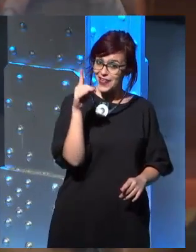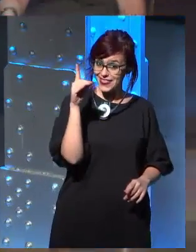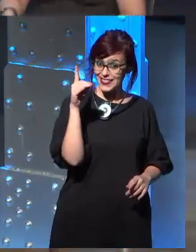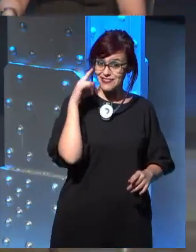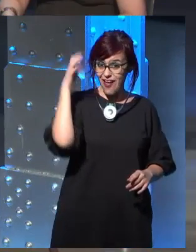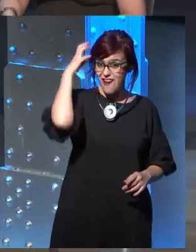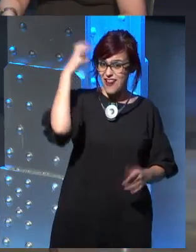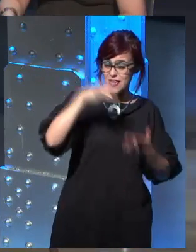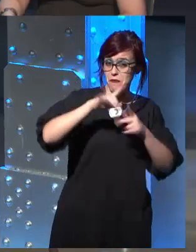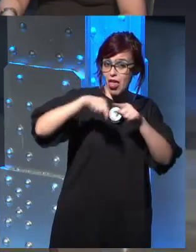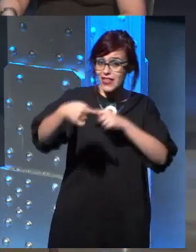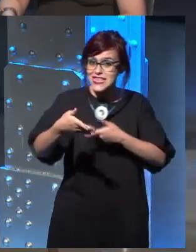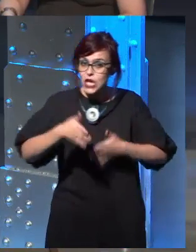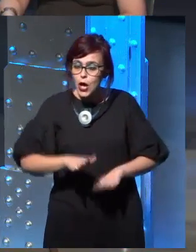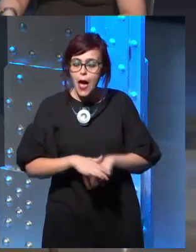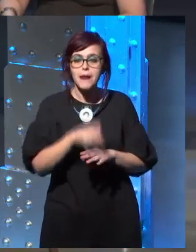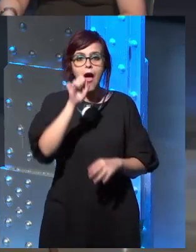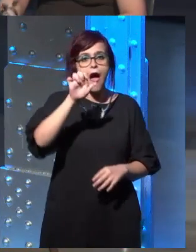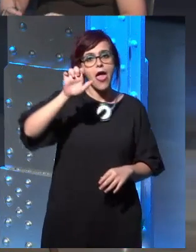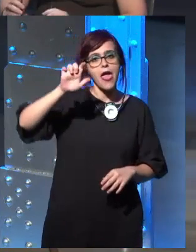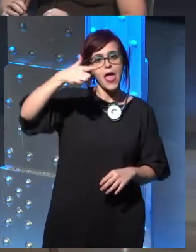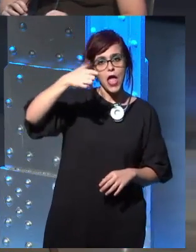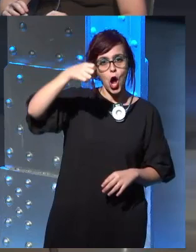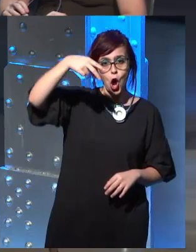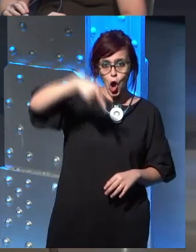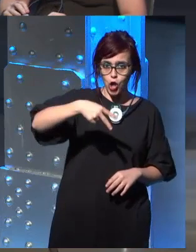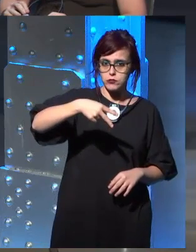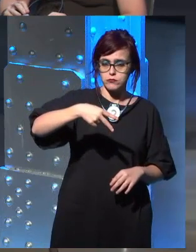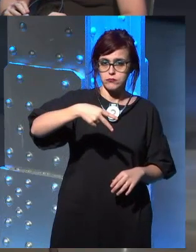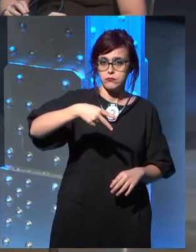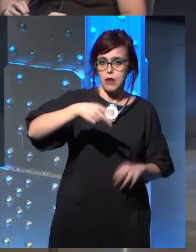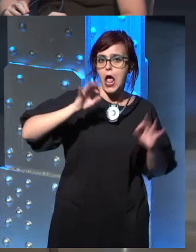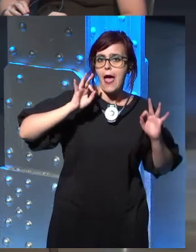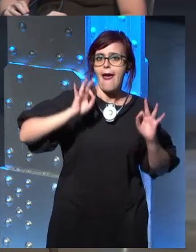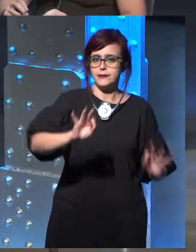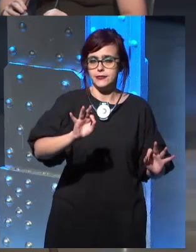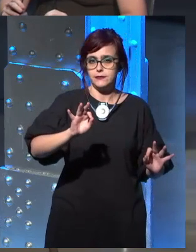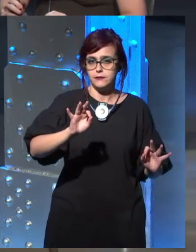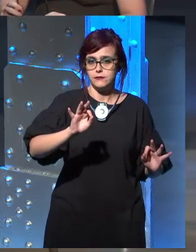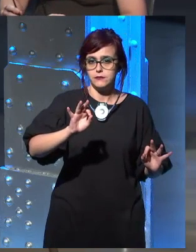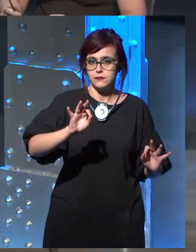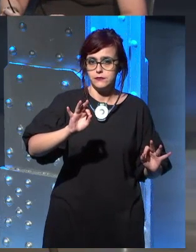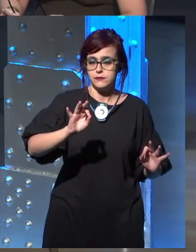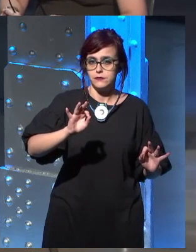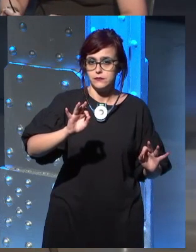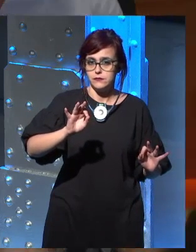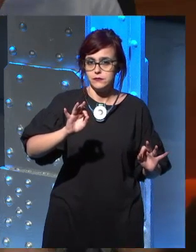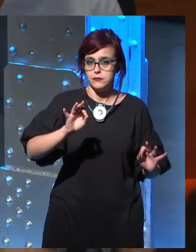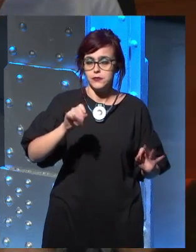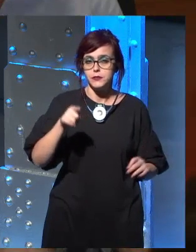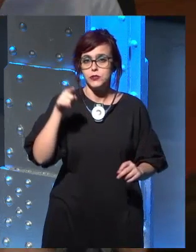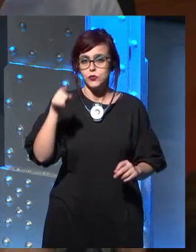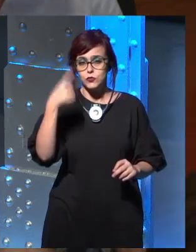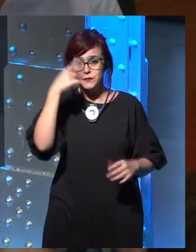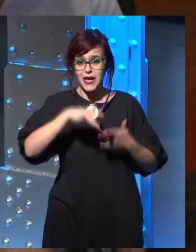Agen is Agen. I mean, sorry, the son of Rhaegar. I think... Yes. You know which one I mean, right?